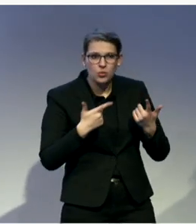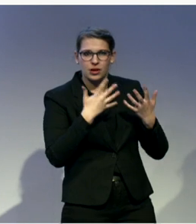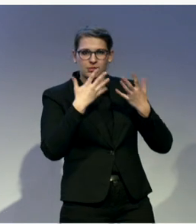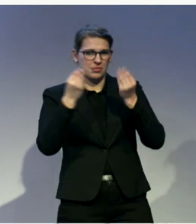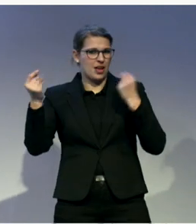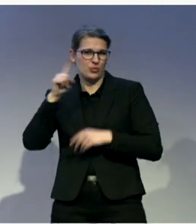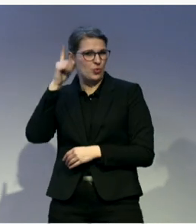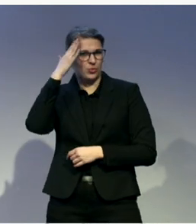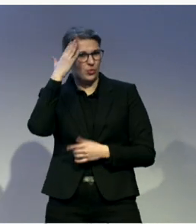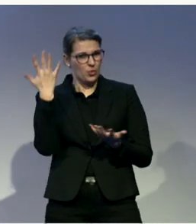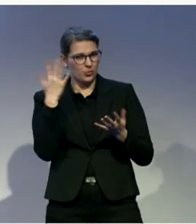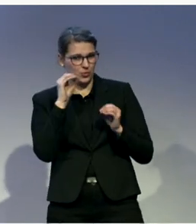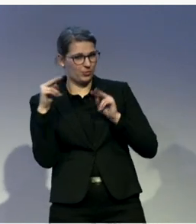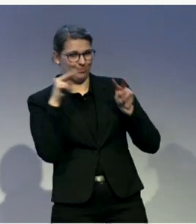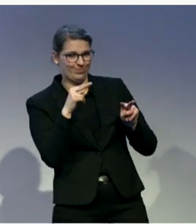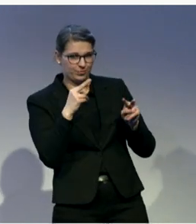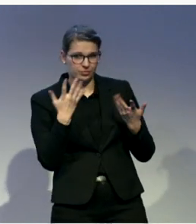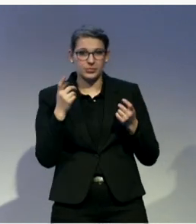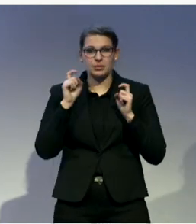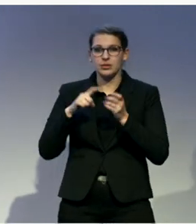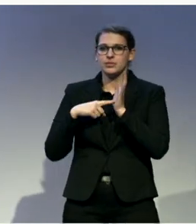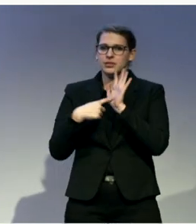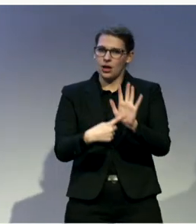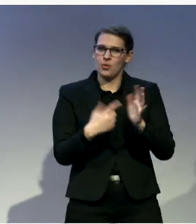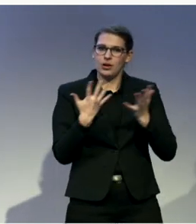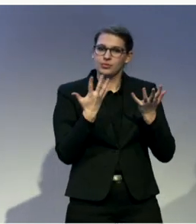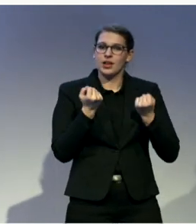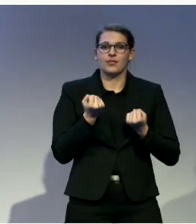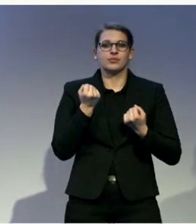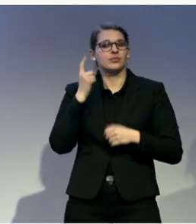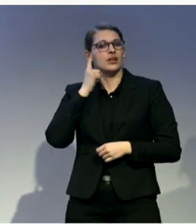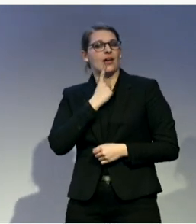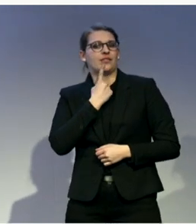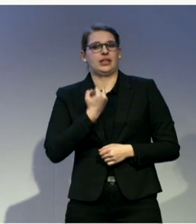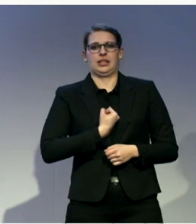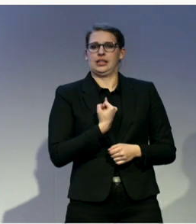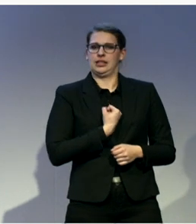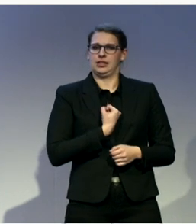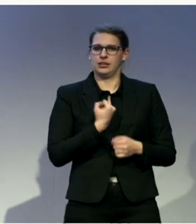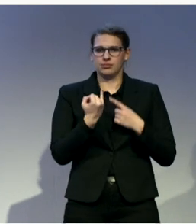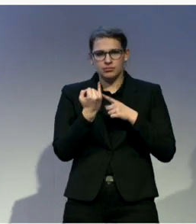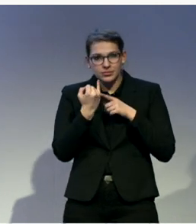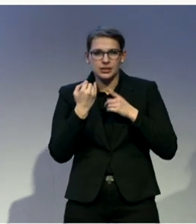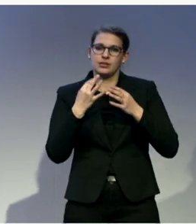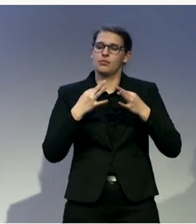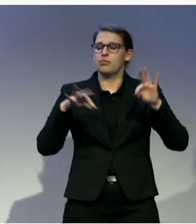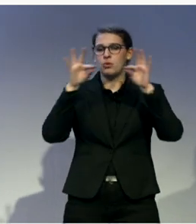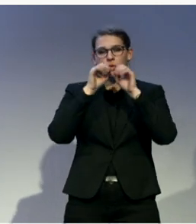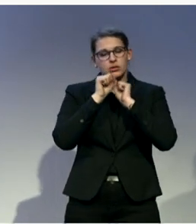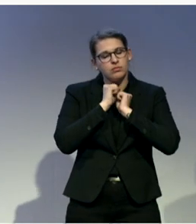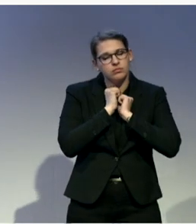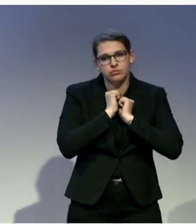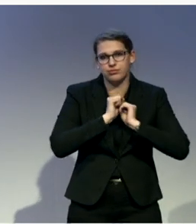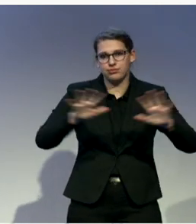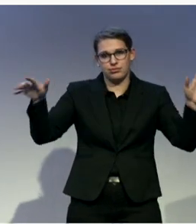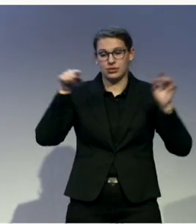wish to stay in the deaf culture is something that is an eye opener. It was definitely for me when we began dealing